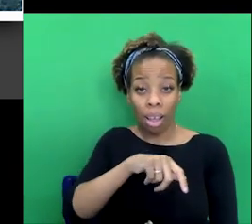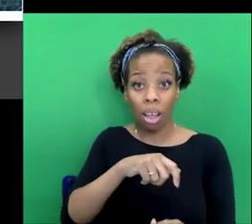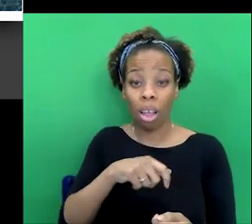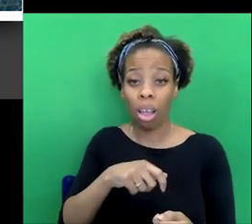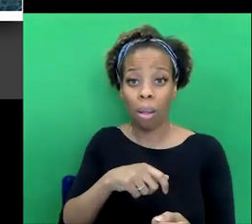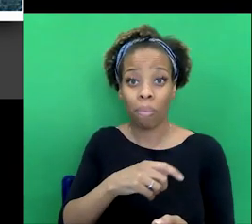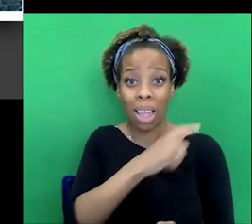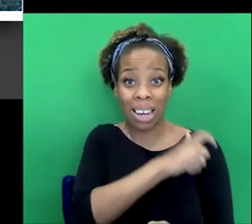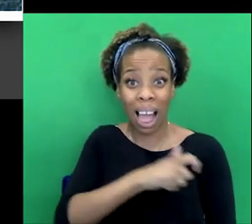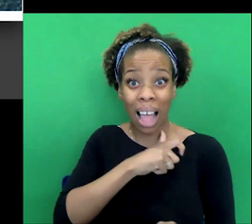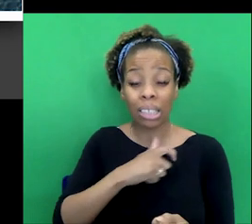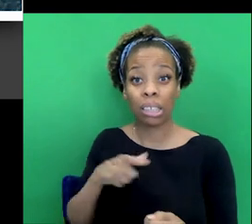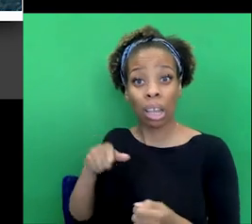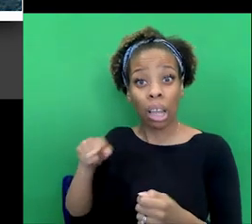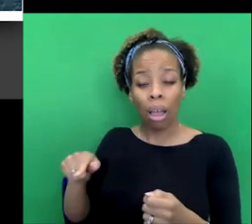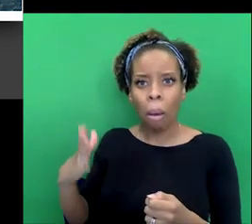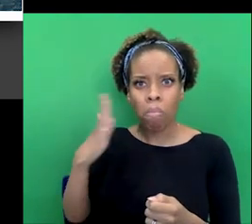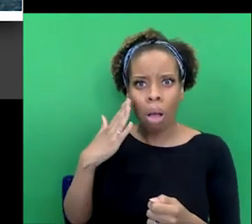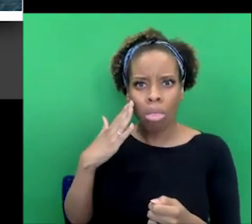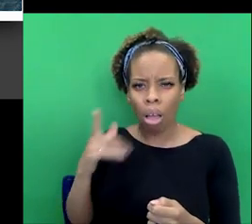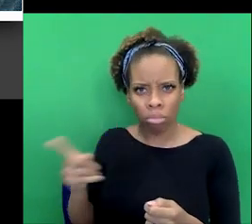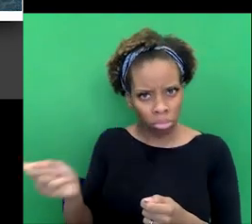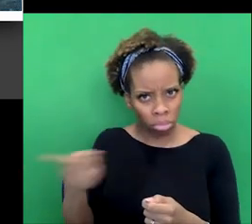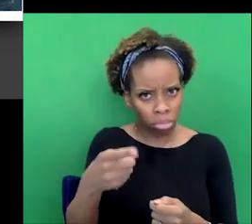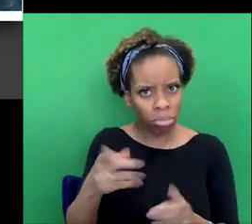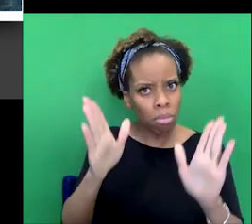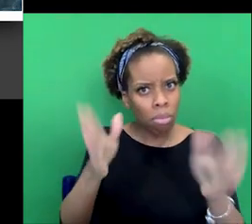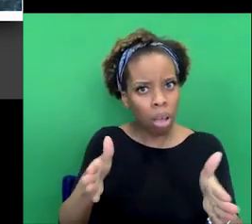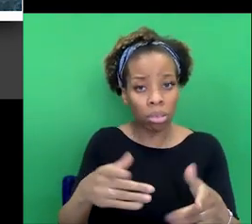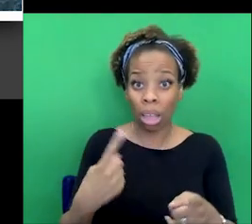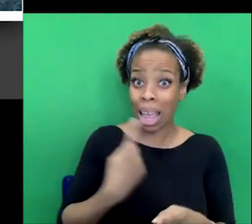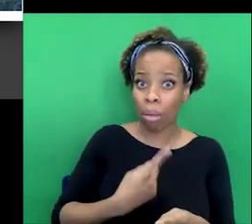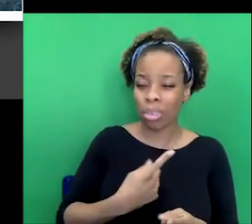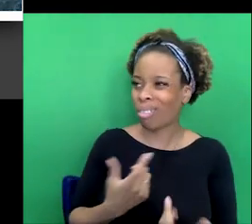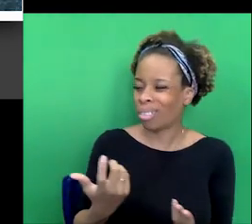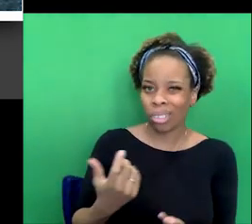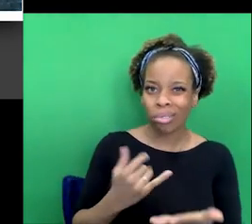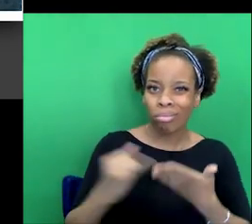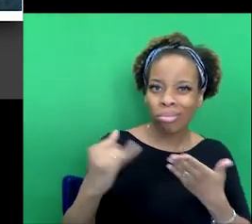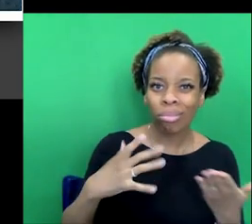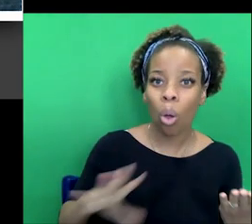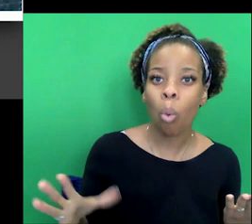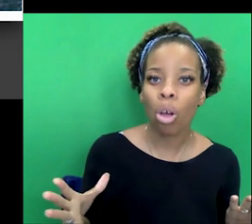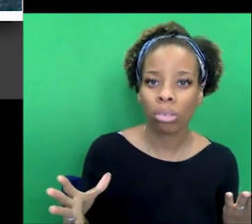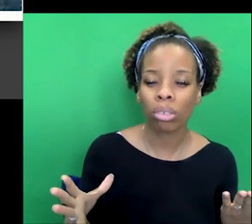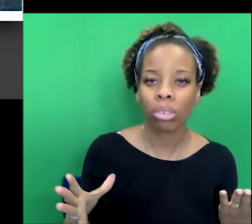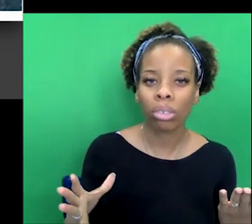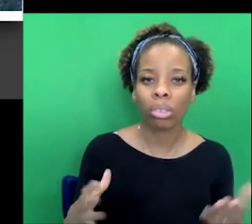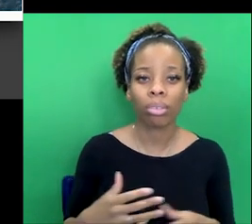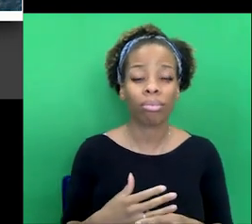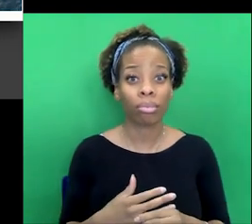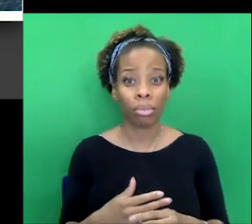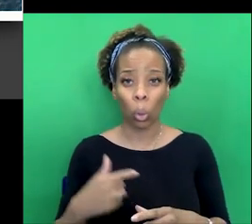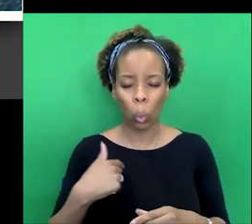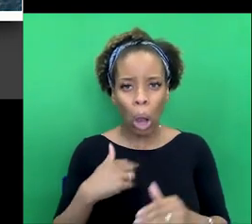his mother persuaded him and said, no, it would be insulting the king if he didn't. So he had to take it. So here we see, uh, you know, the other